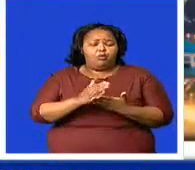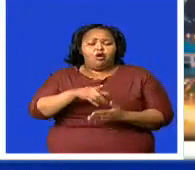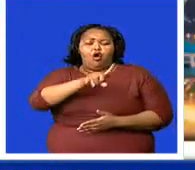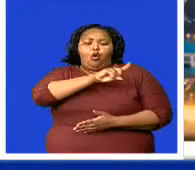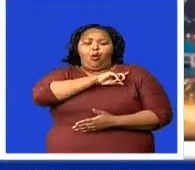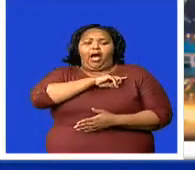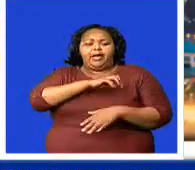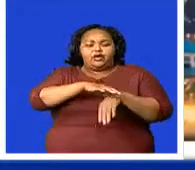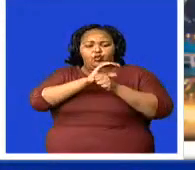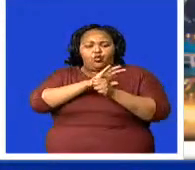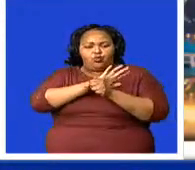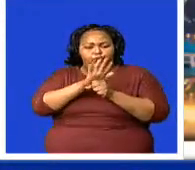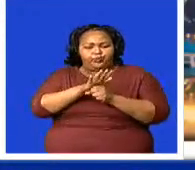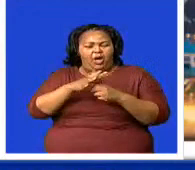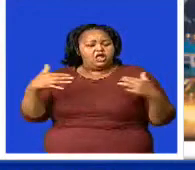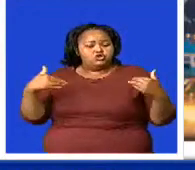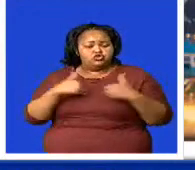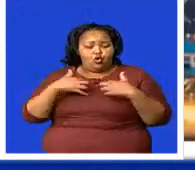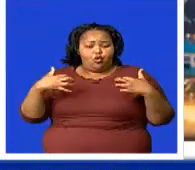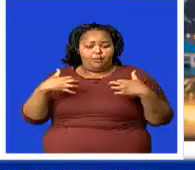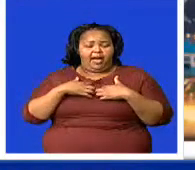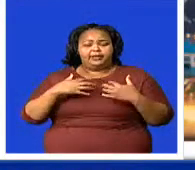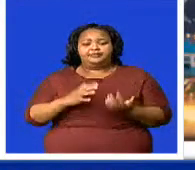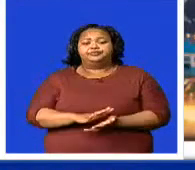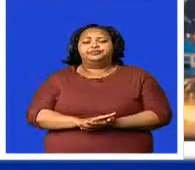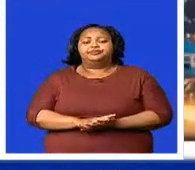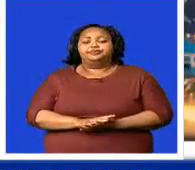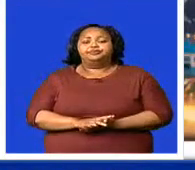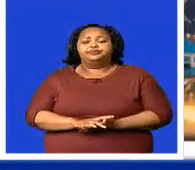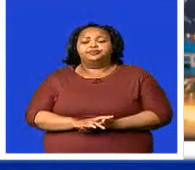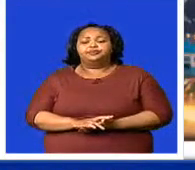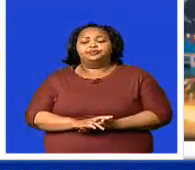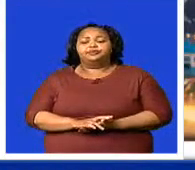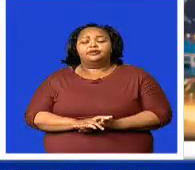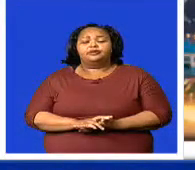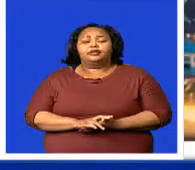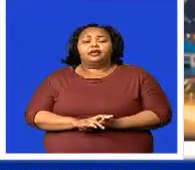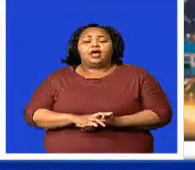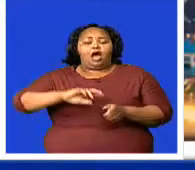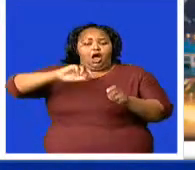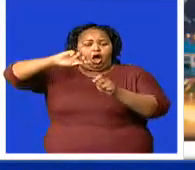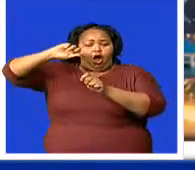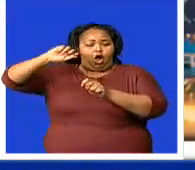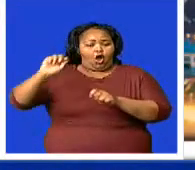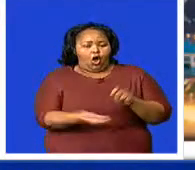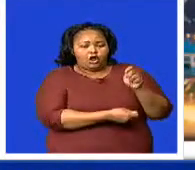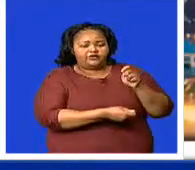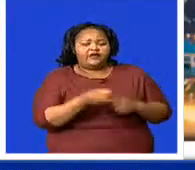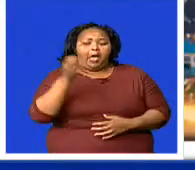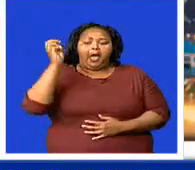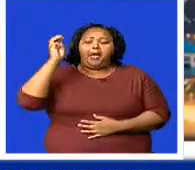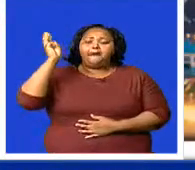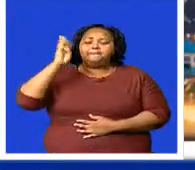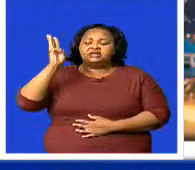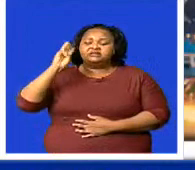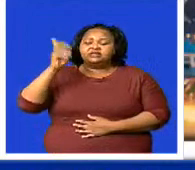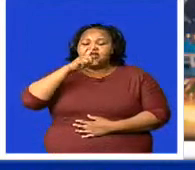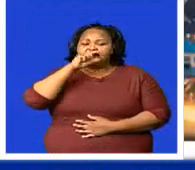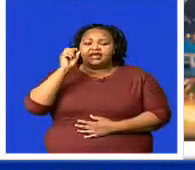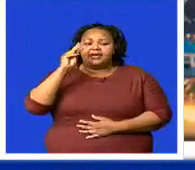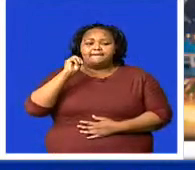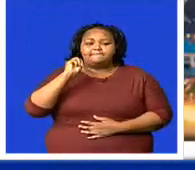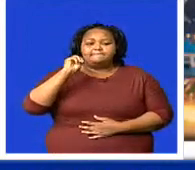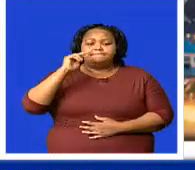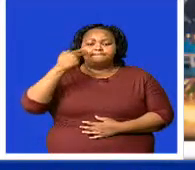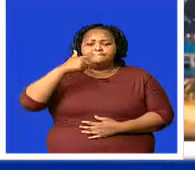coronavirus pandemic. According to the Eswatini Golf Union president, Albert Mhlanga, only